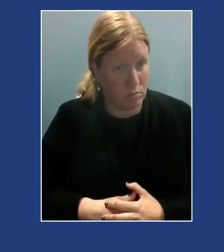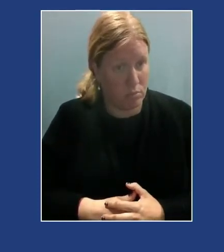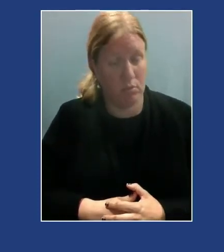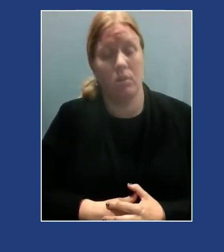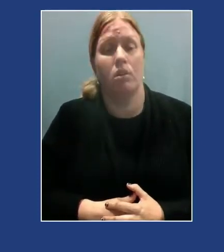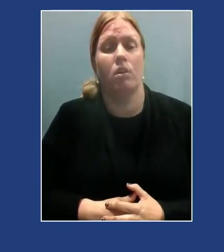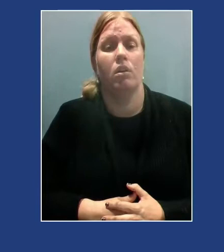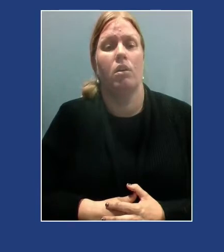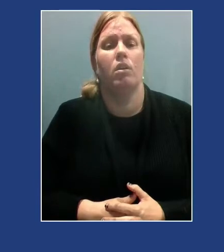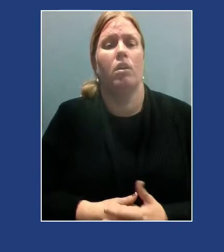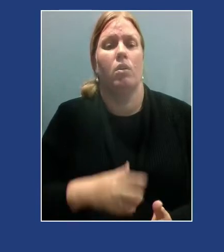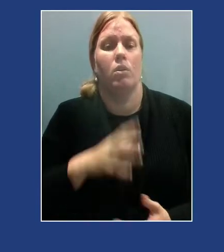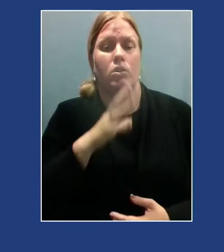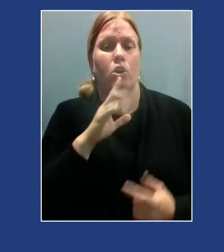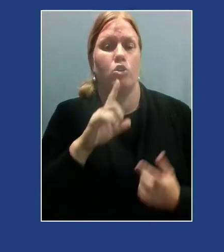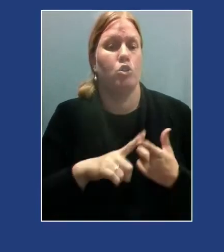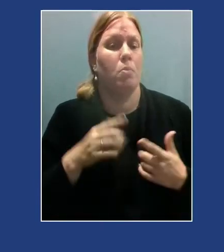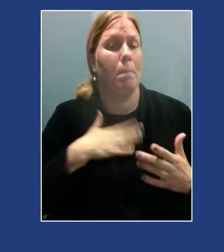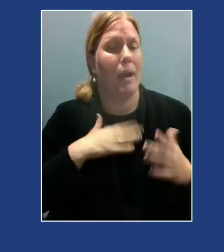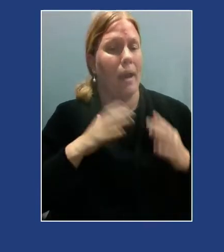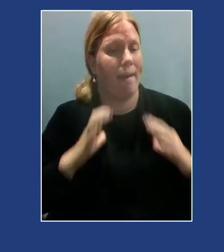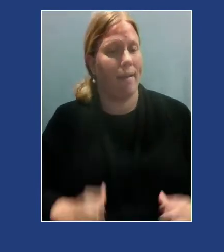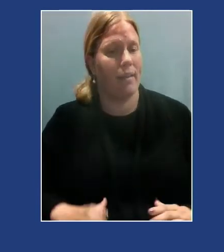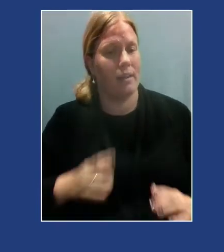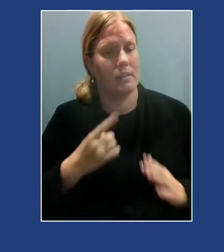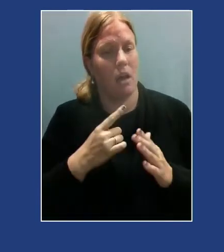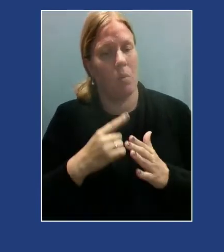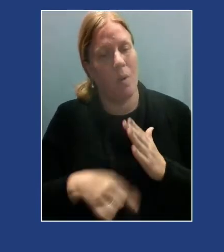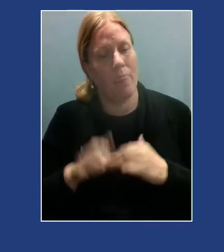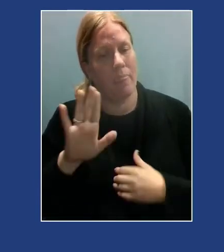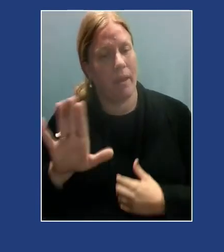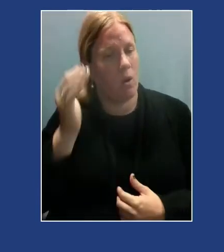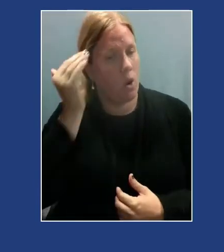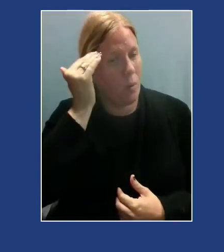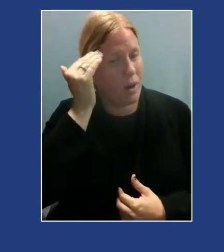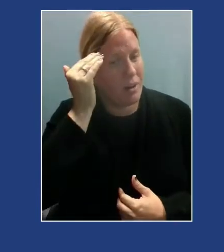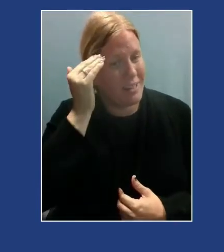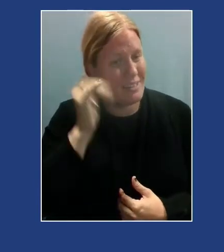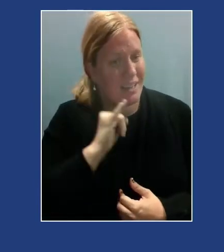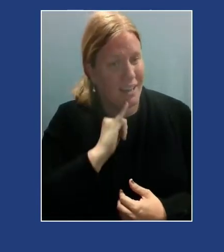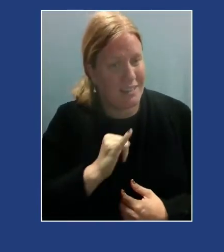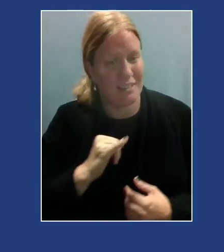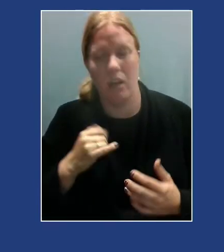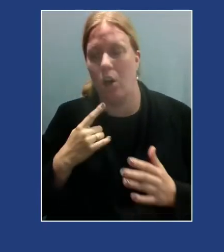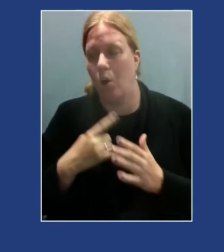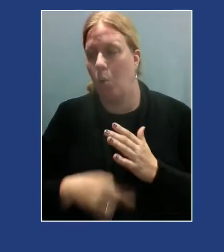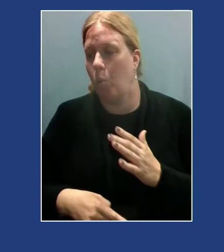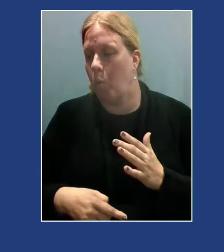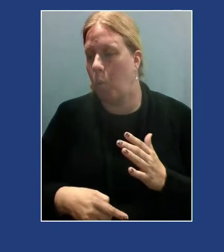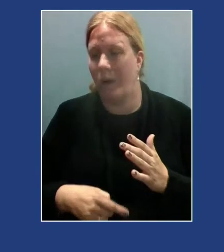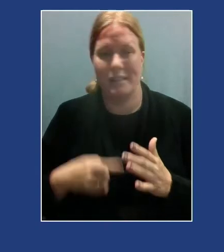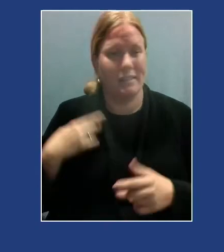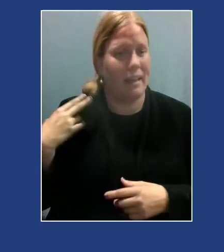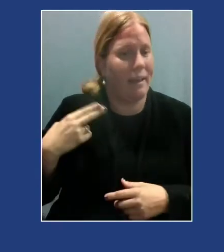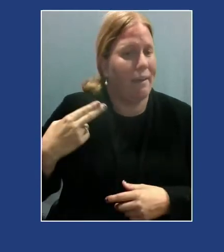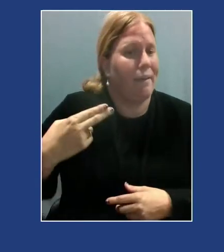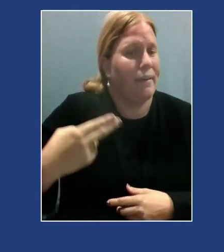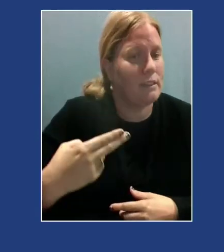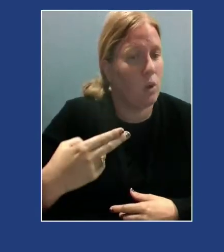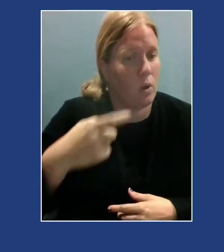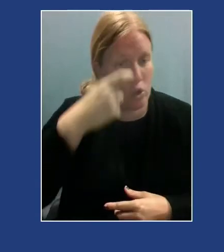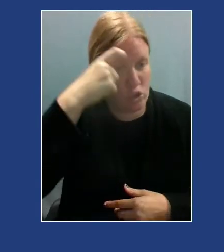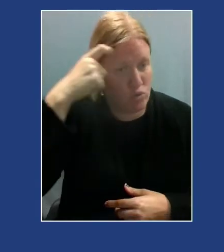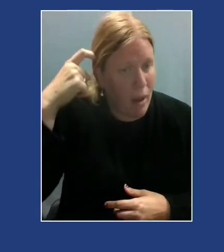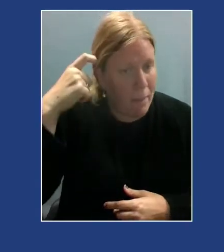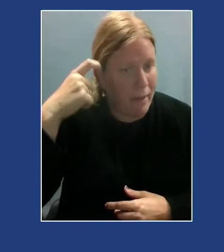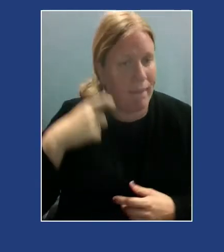I want to talk to my clients about what their awareness is and what the impact is of any historical trauma. What are the